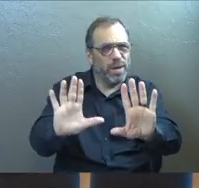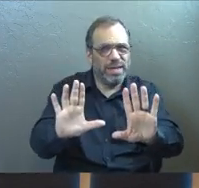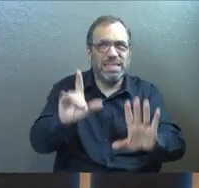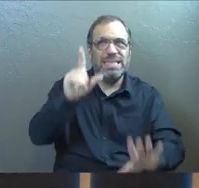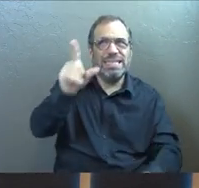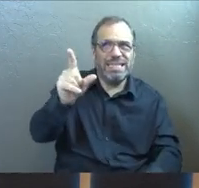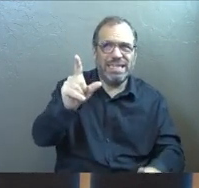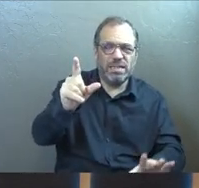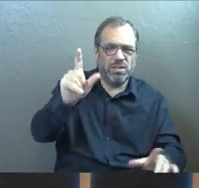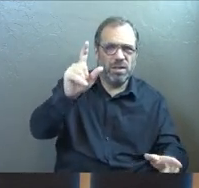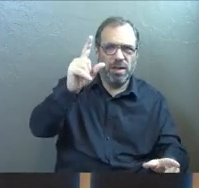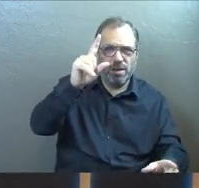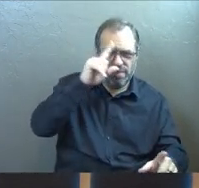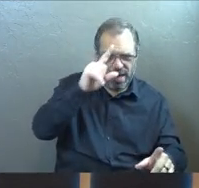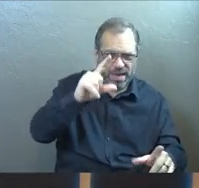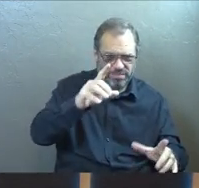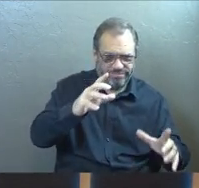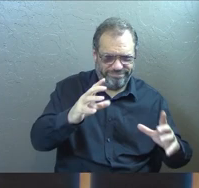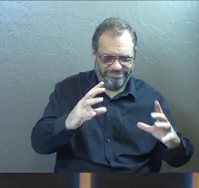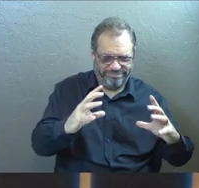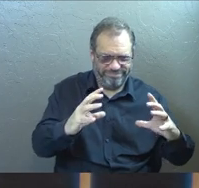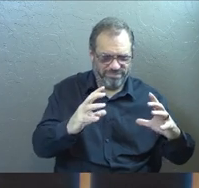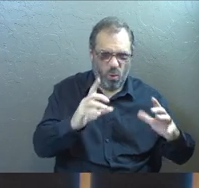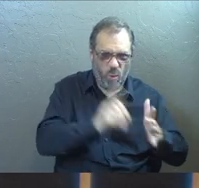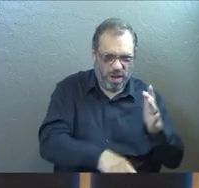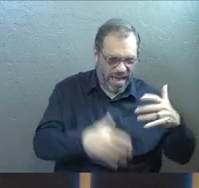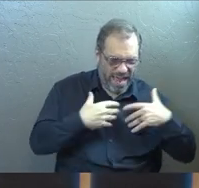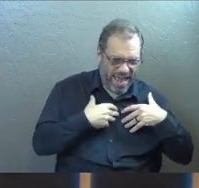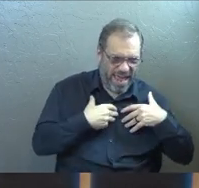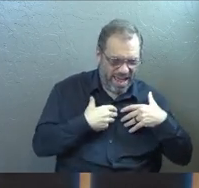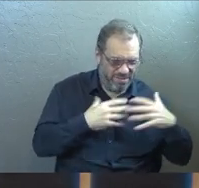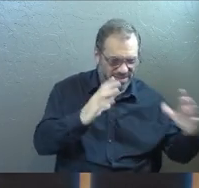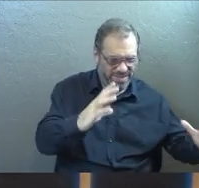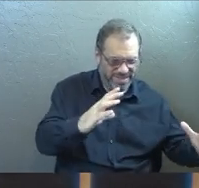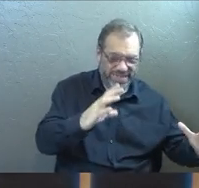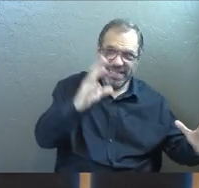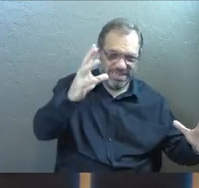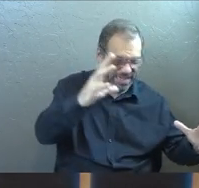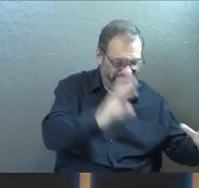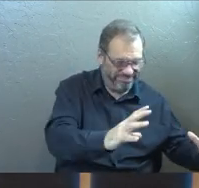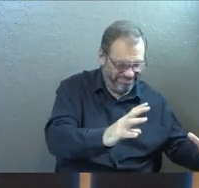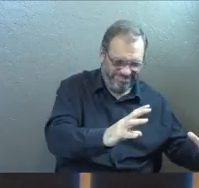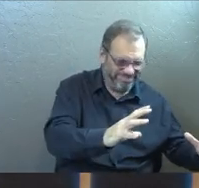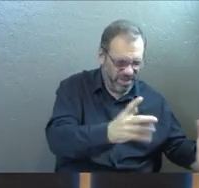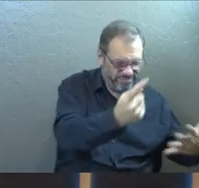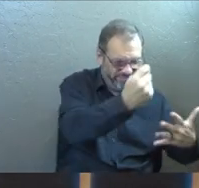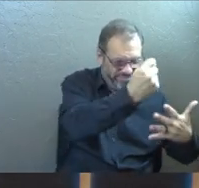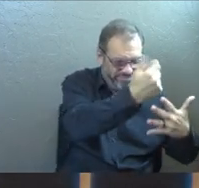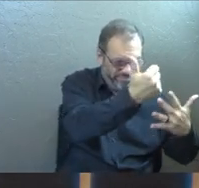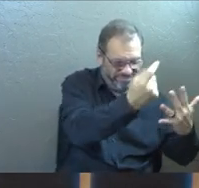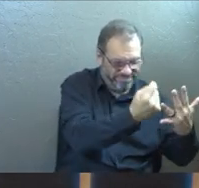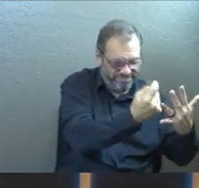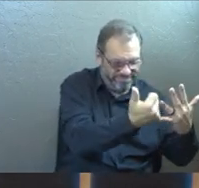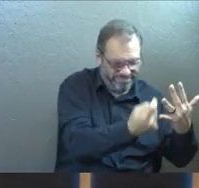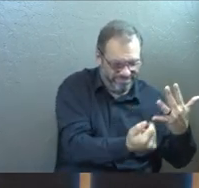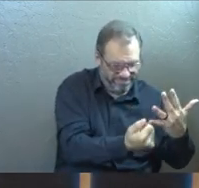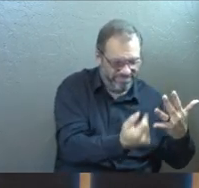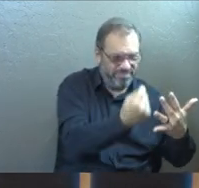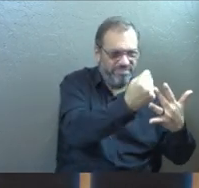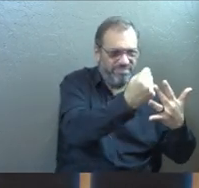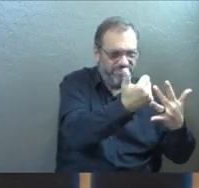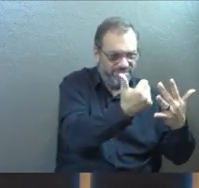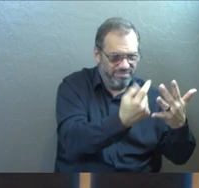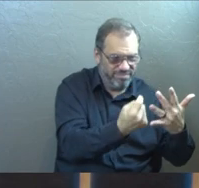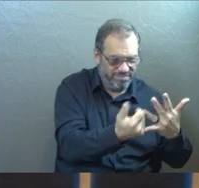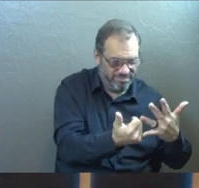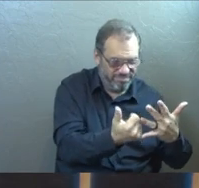he's reorienting our piles a bit. Sometimes he's getting us free from the things that we depended on that were going